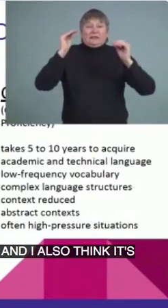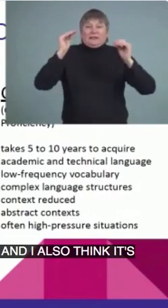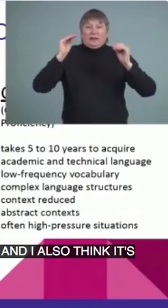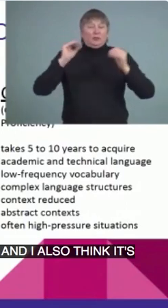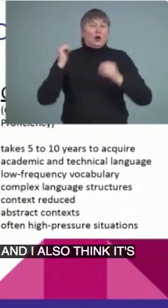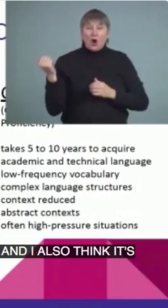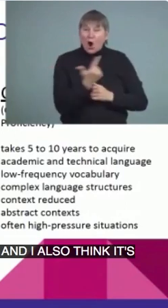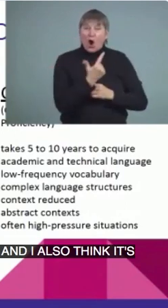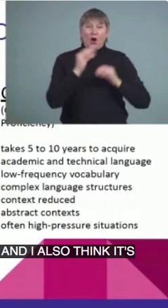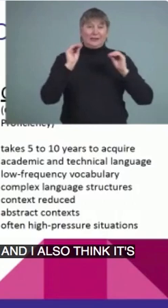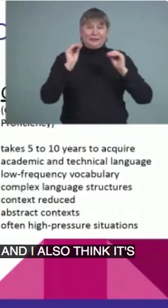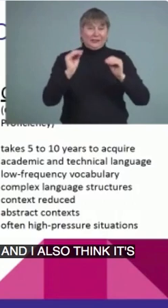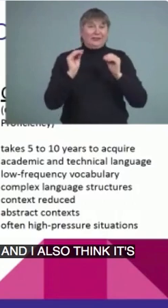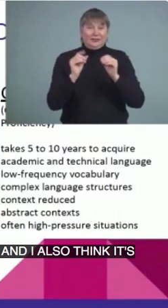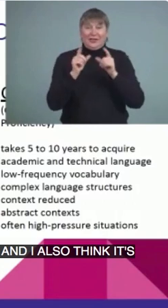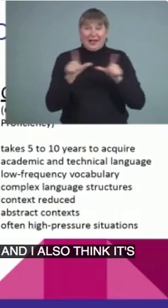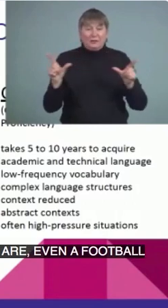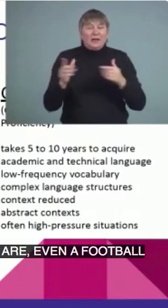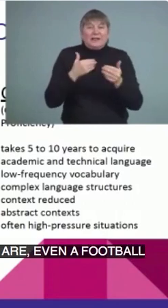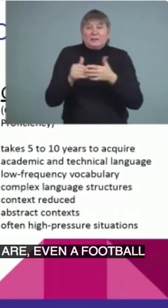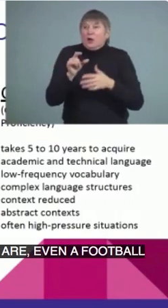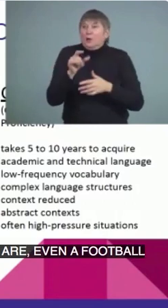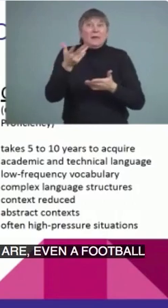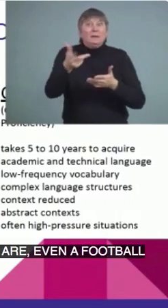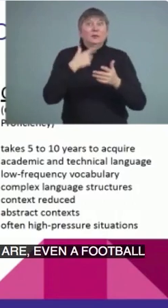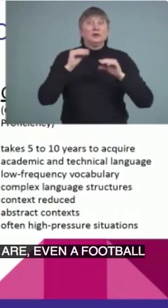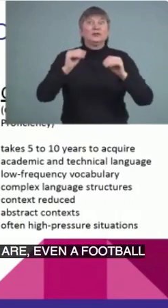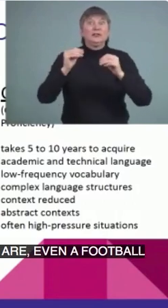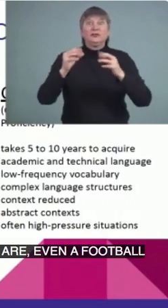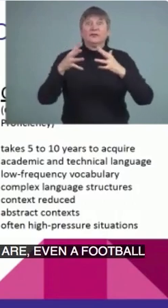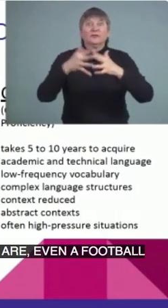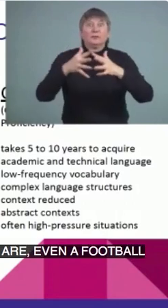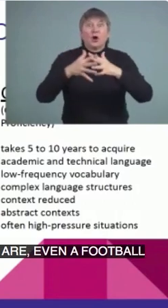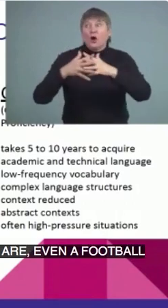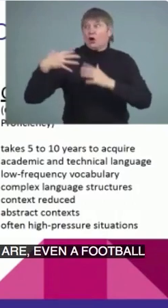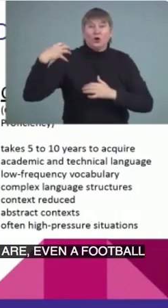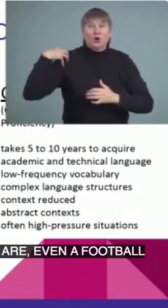coach. If those players don't know their language, how are they going to know those plays?